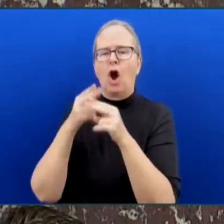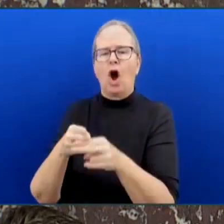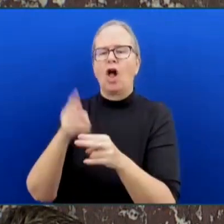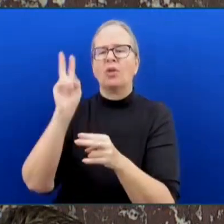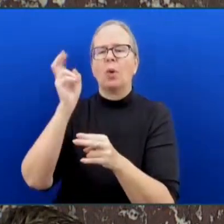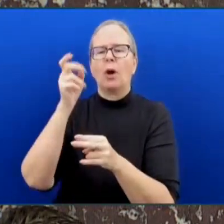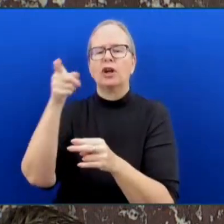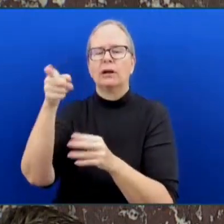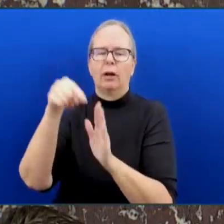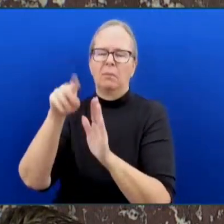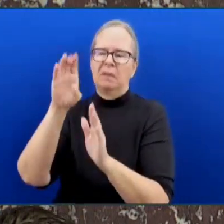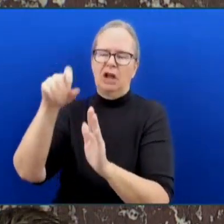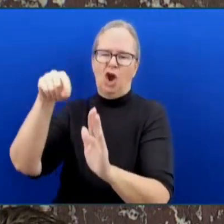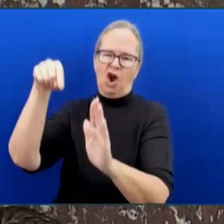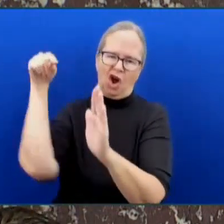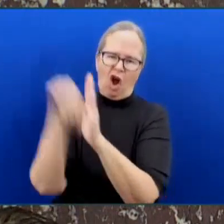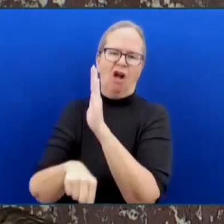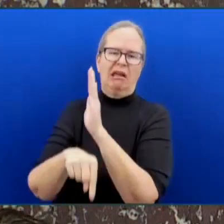across British Columbia?